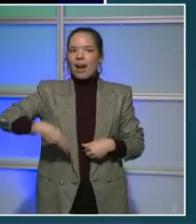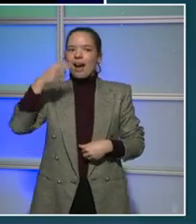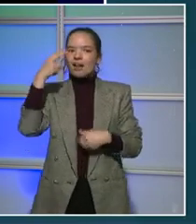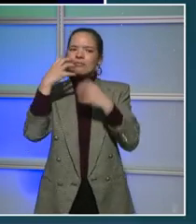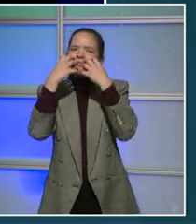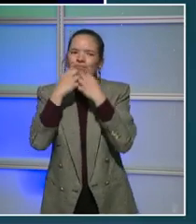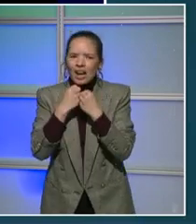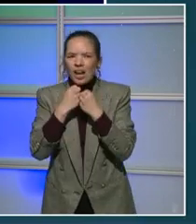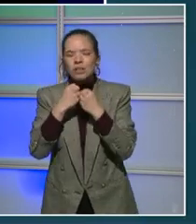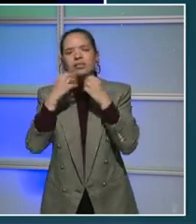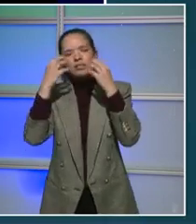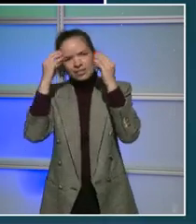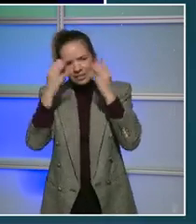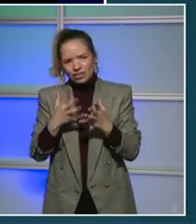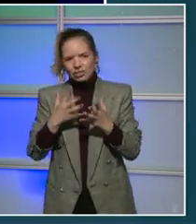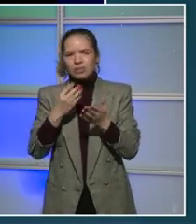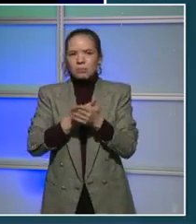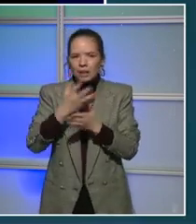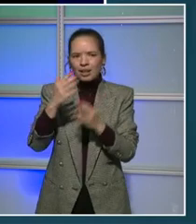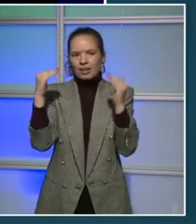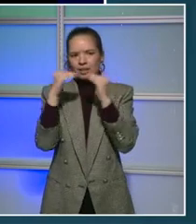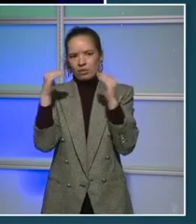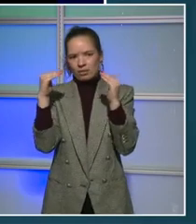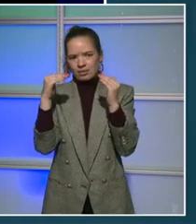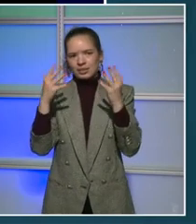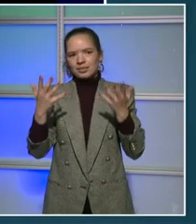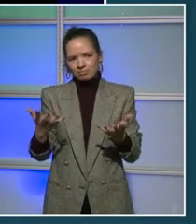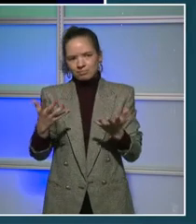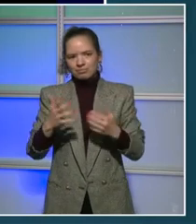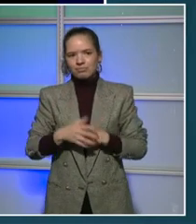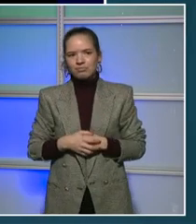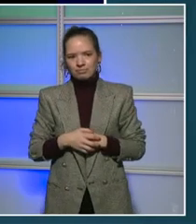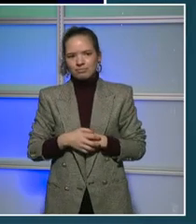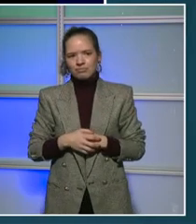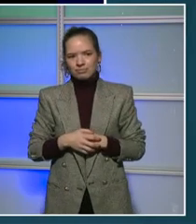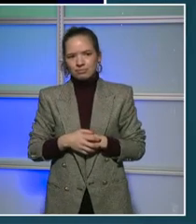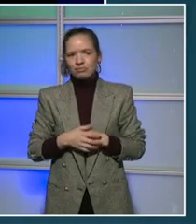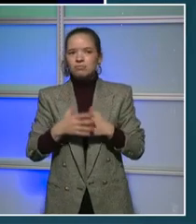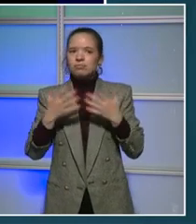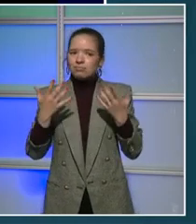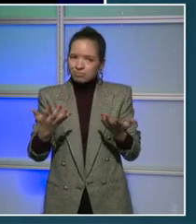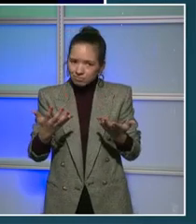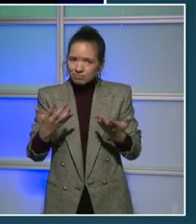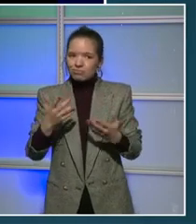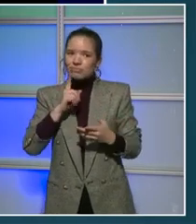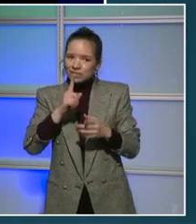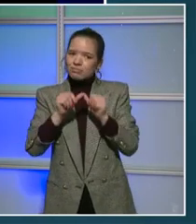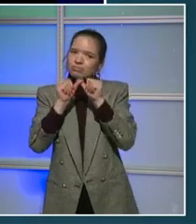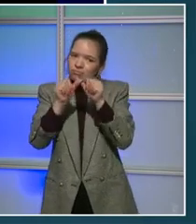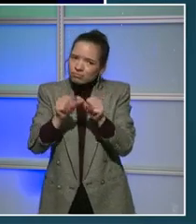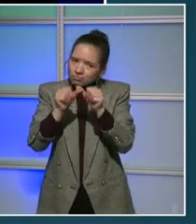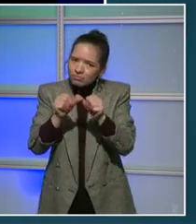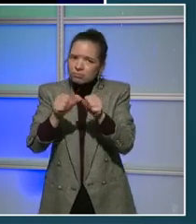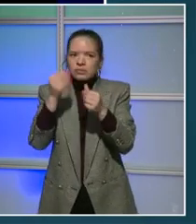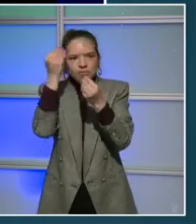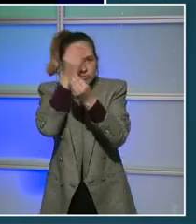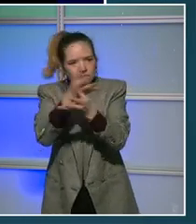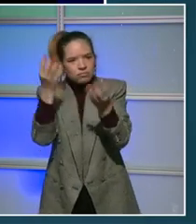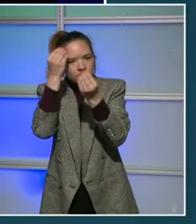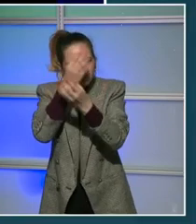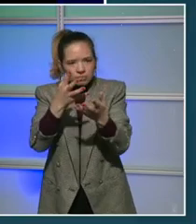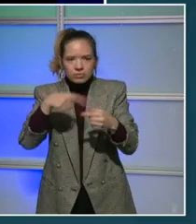pay them accordingly. And that will be our continued message. I also know from teachers